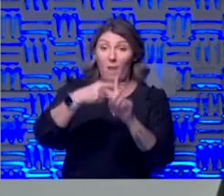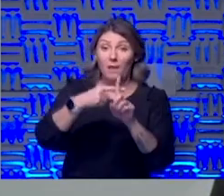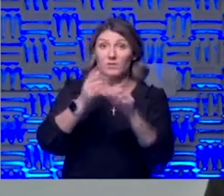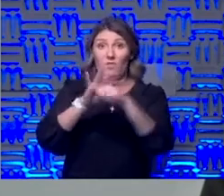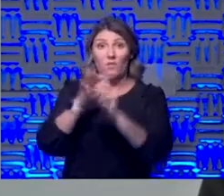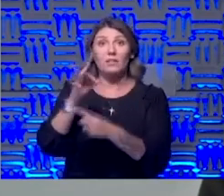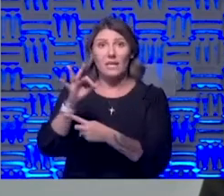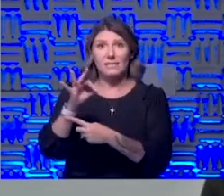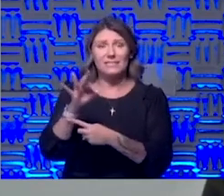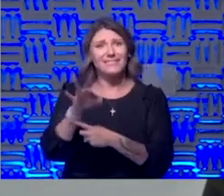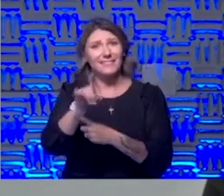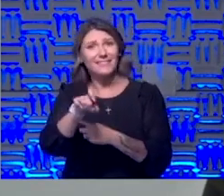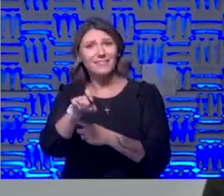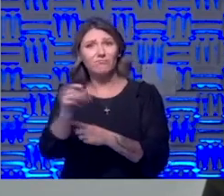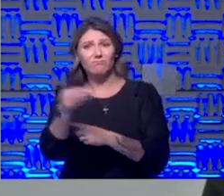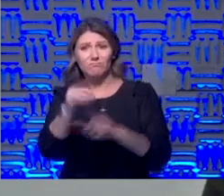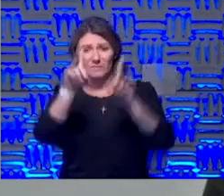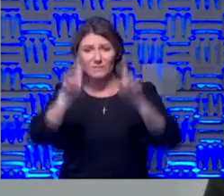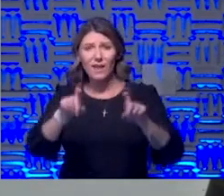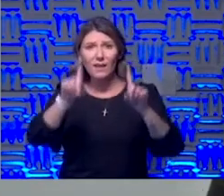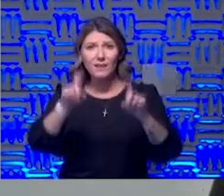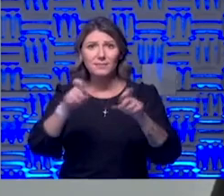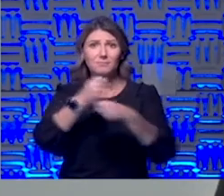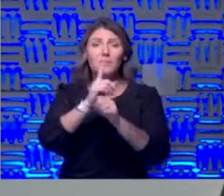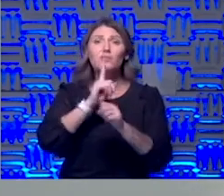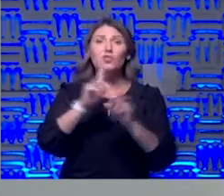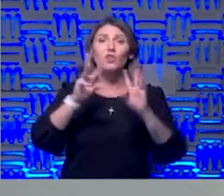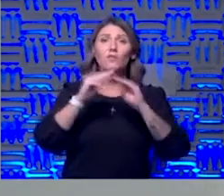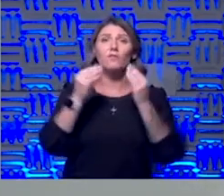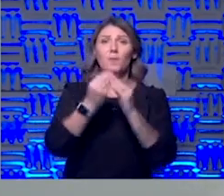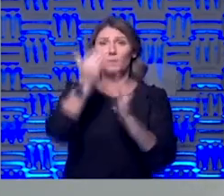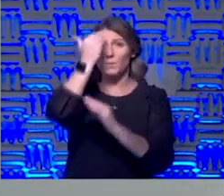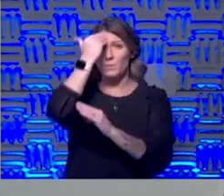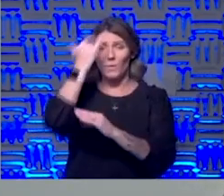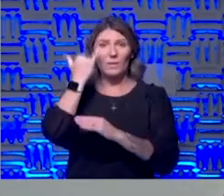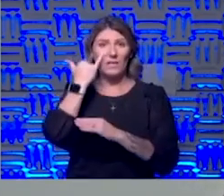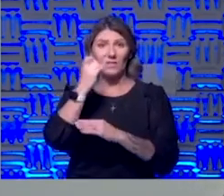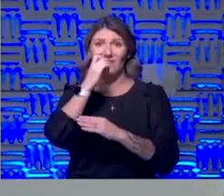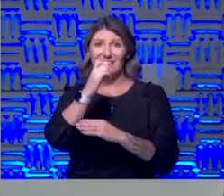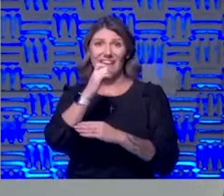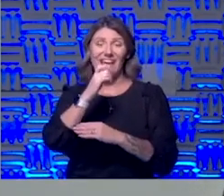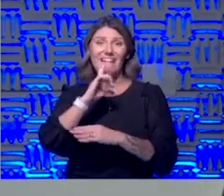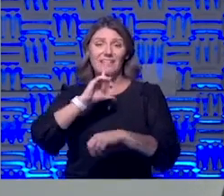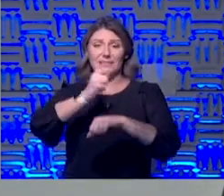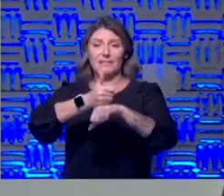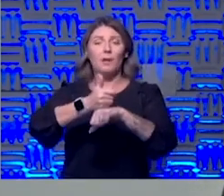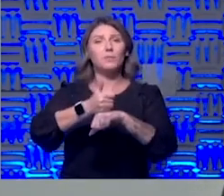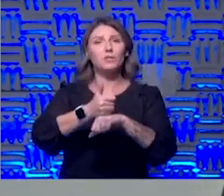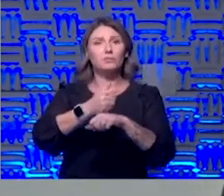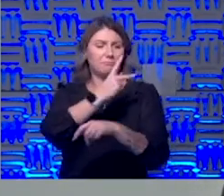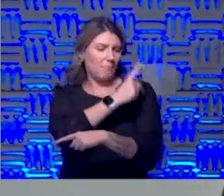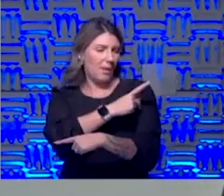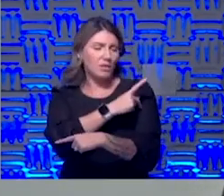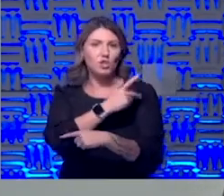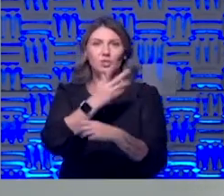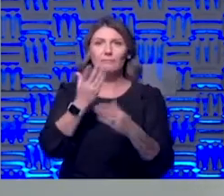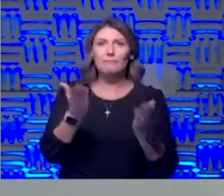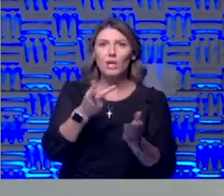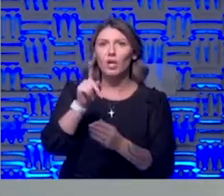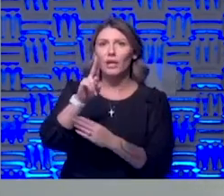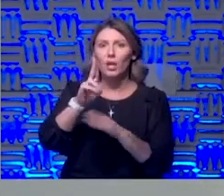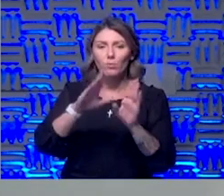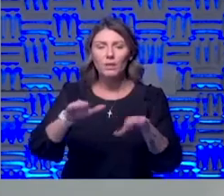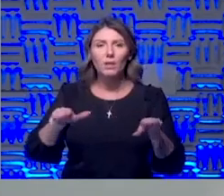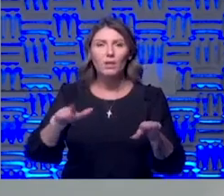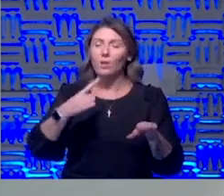we want to make sure that families are aware that even if you're not established if you're not an established patient at ku pediatrics we